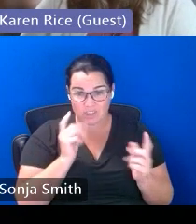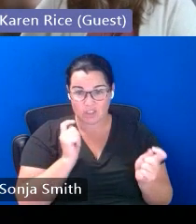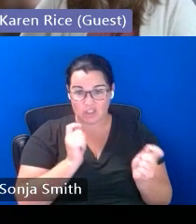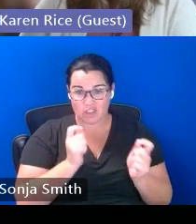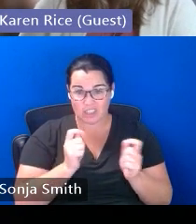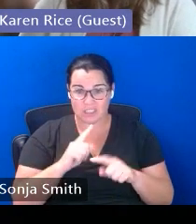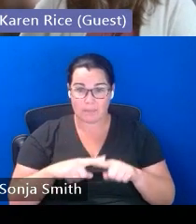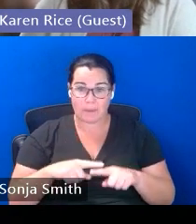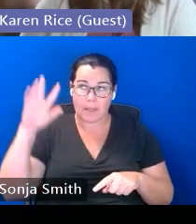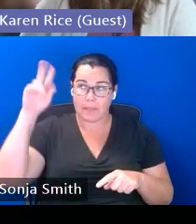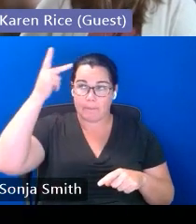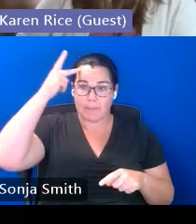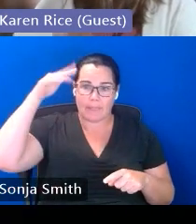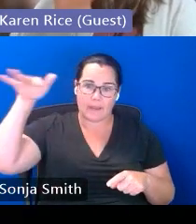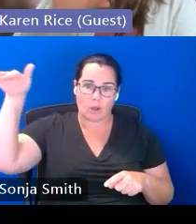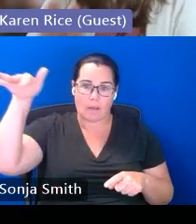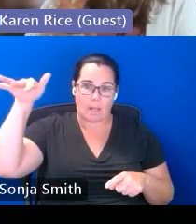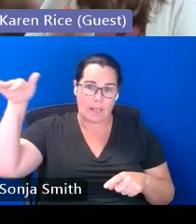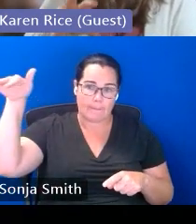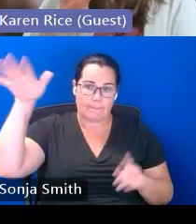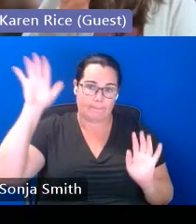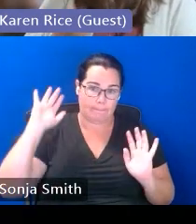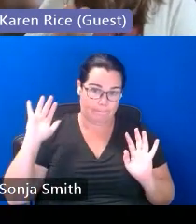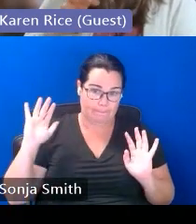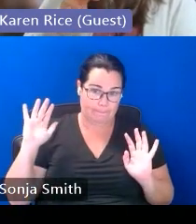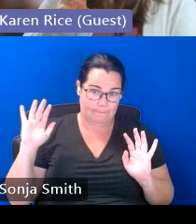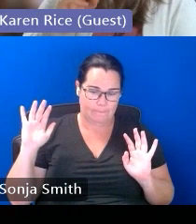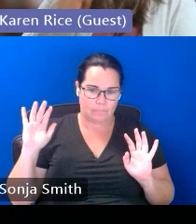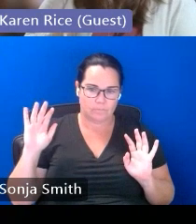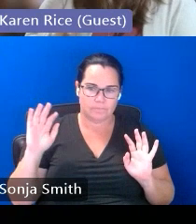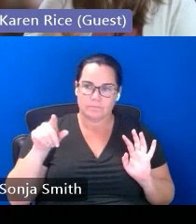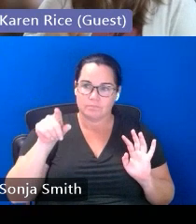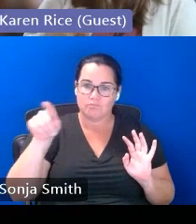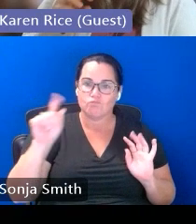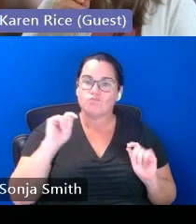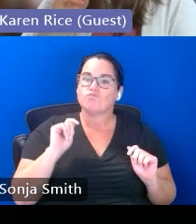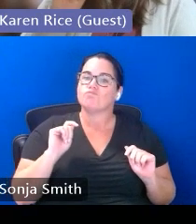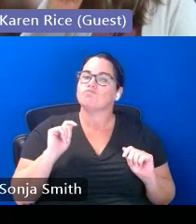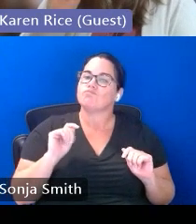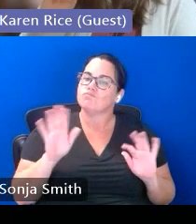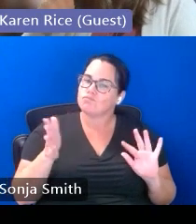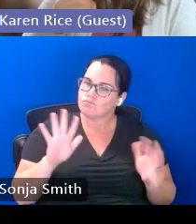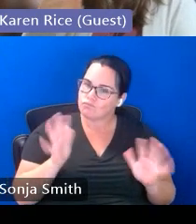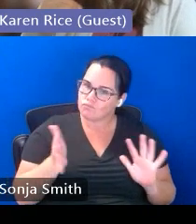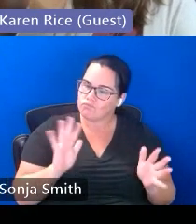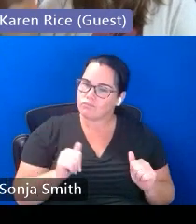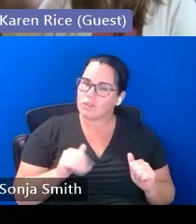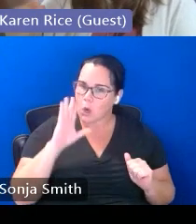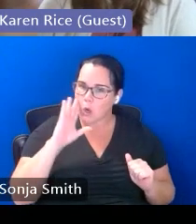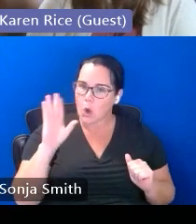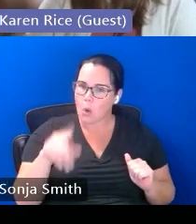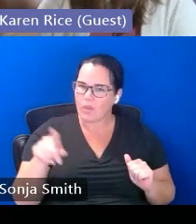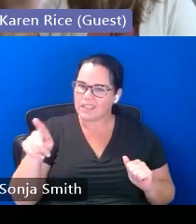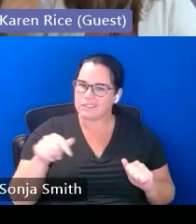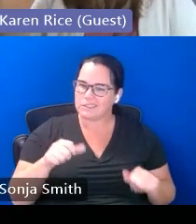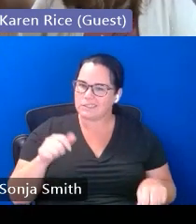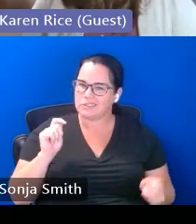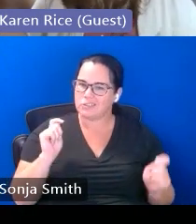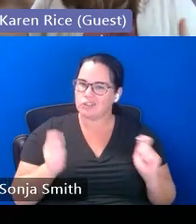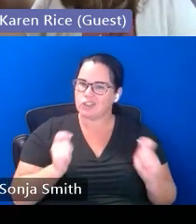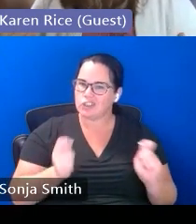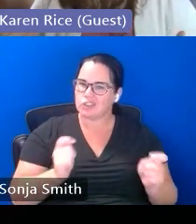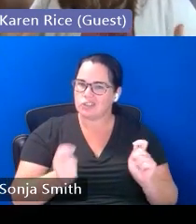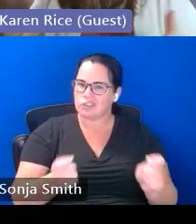climate so take this what you see on the slide kind of with a grain of salt and know that you may need to look for updates